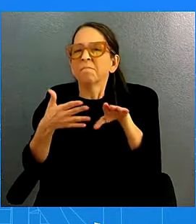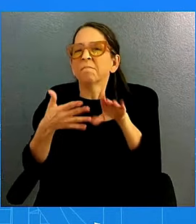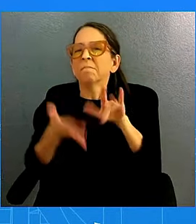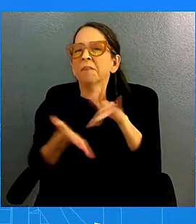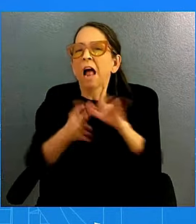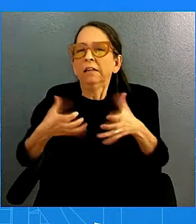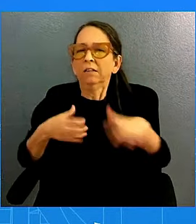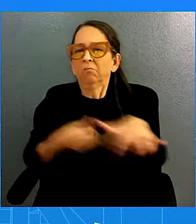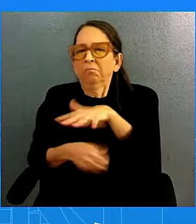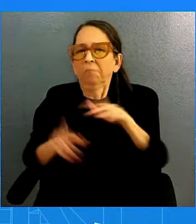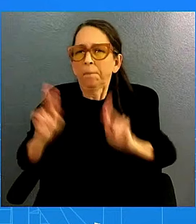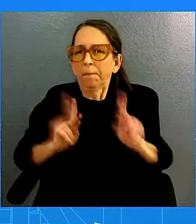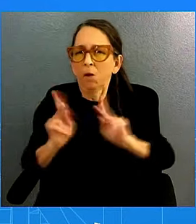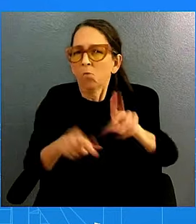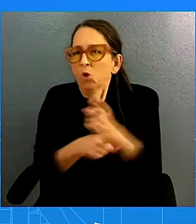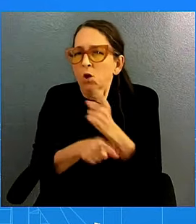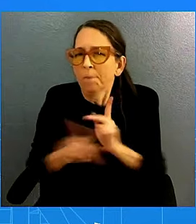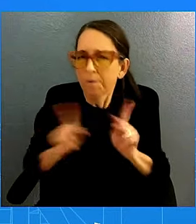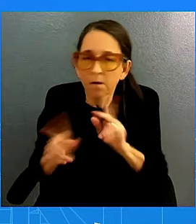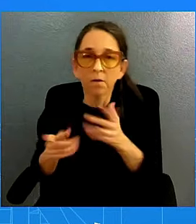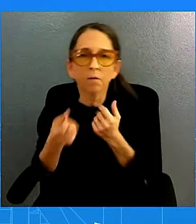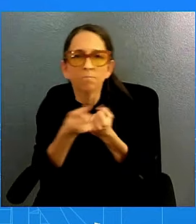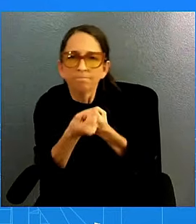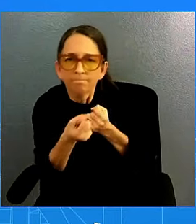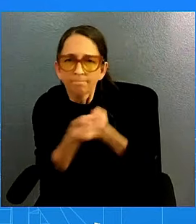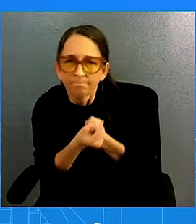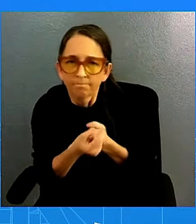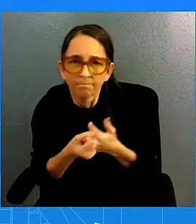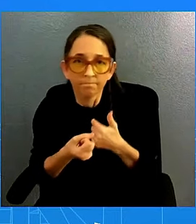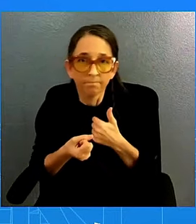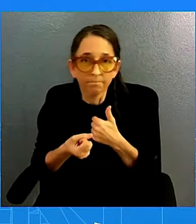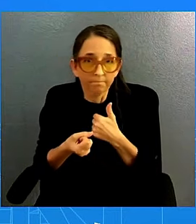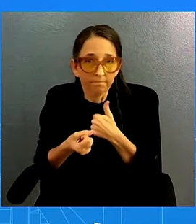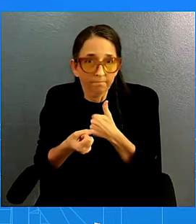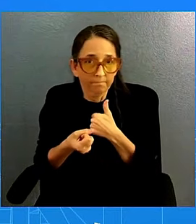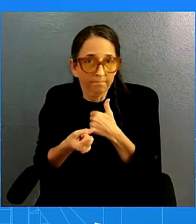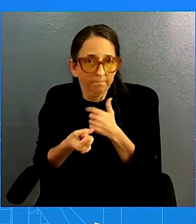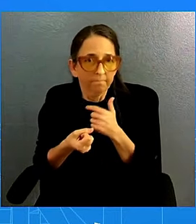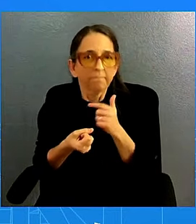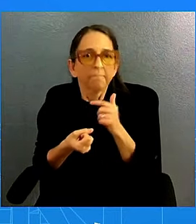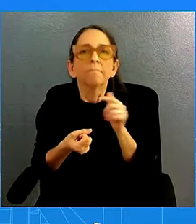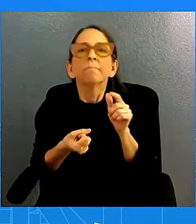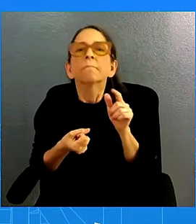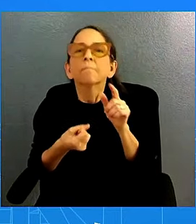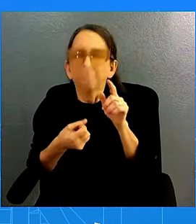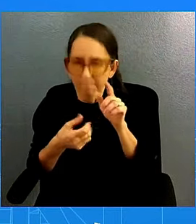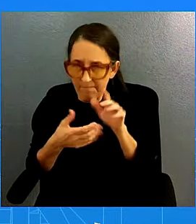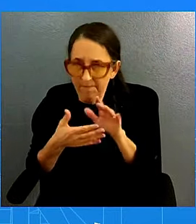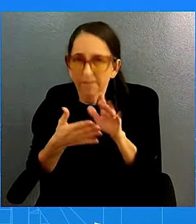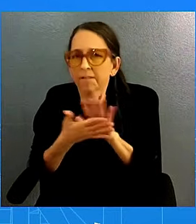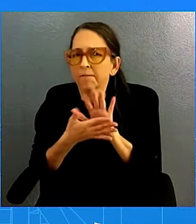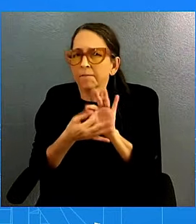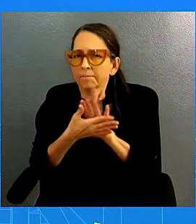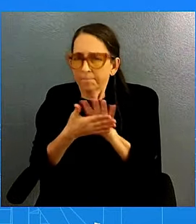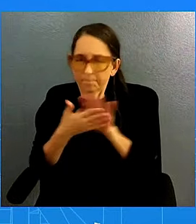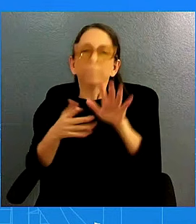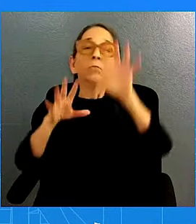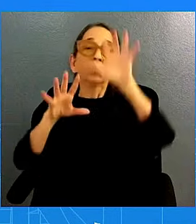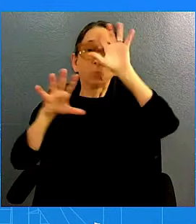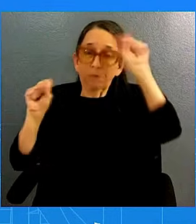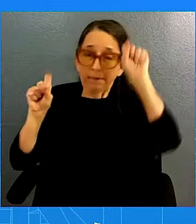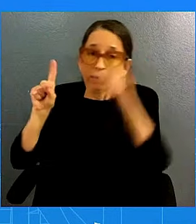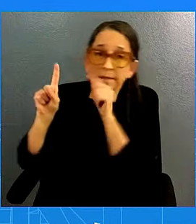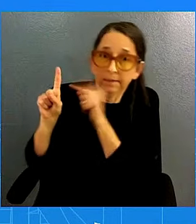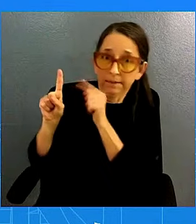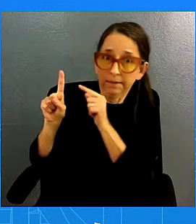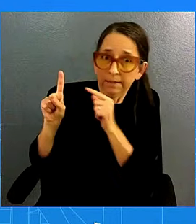That's for the campaign to speak to directly. But this is a President who has, really, has put, when it comes